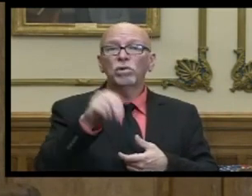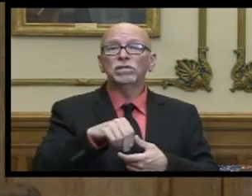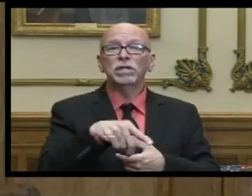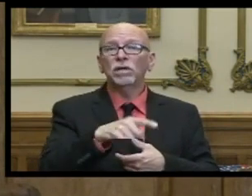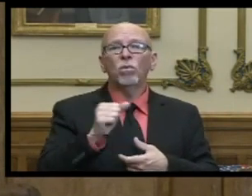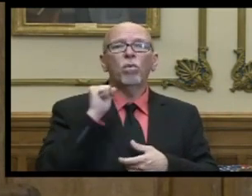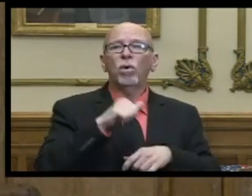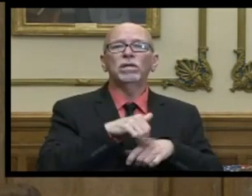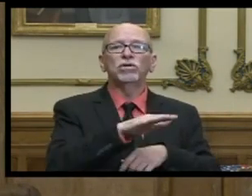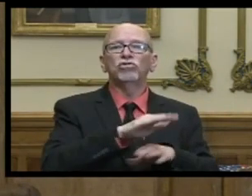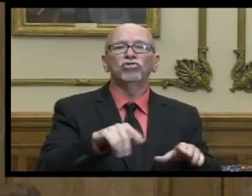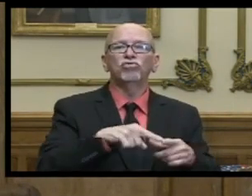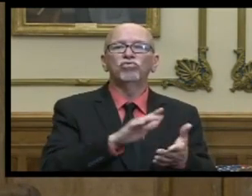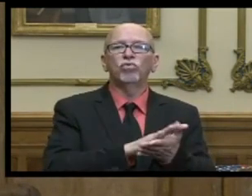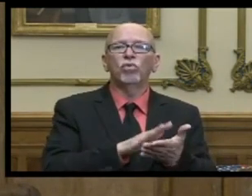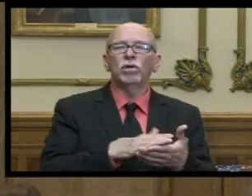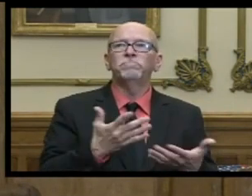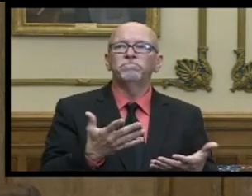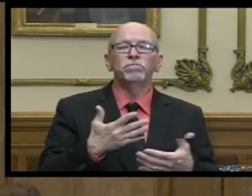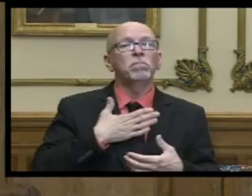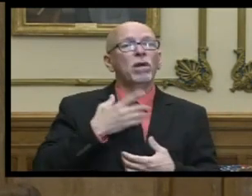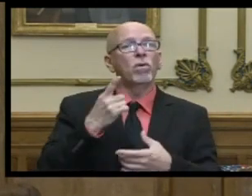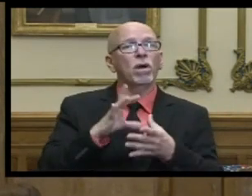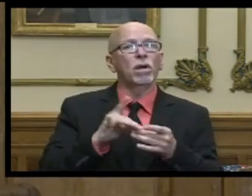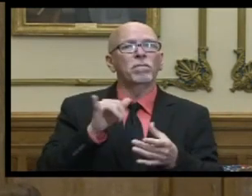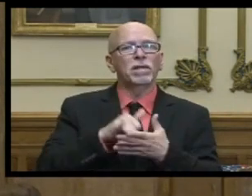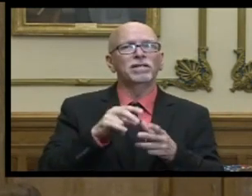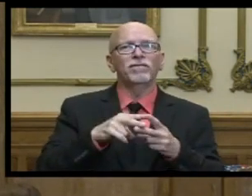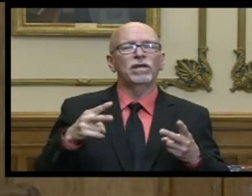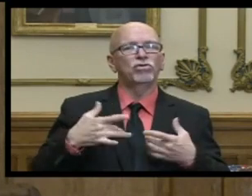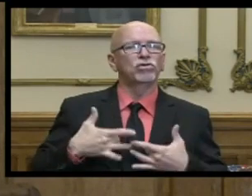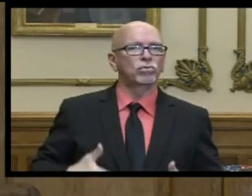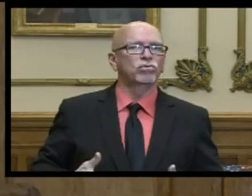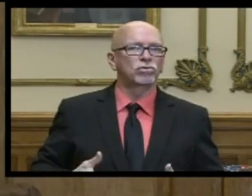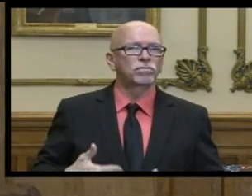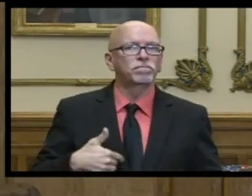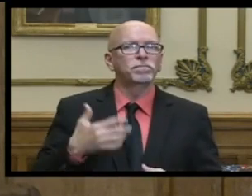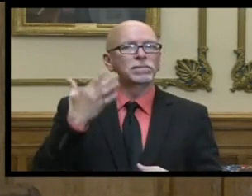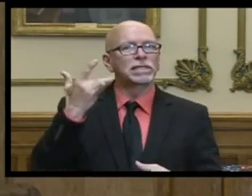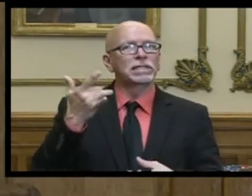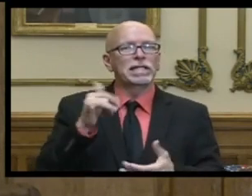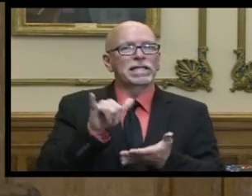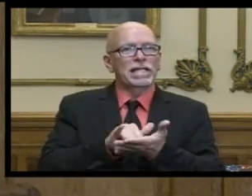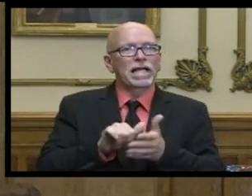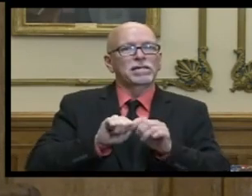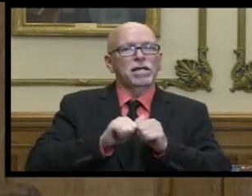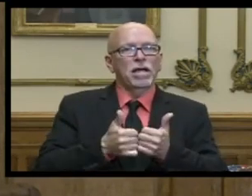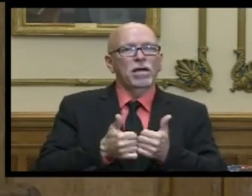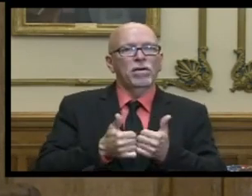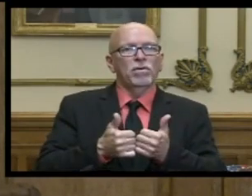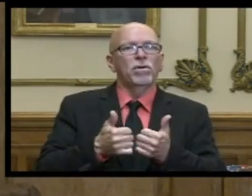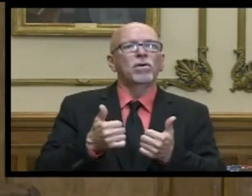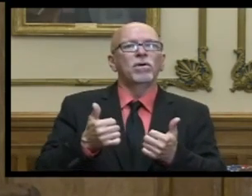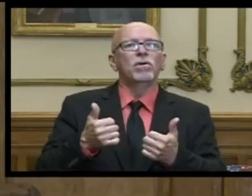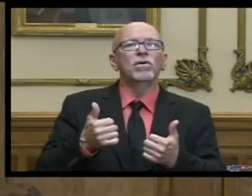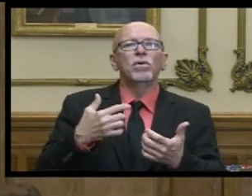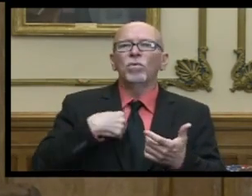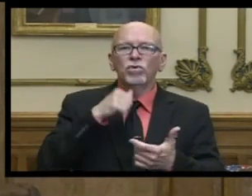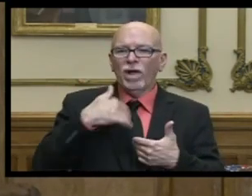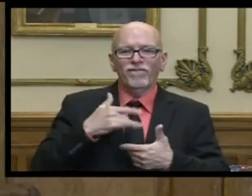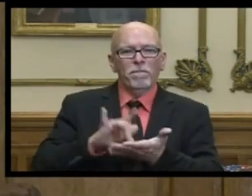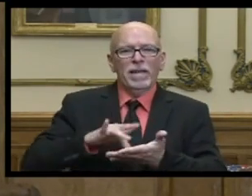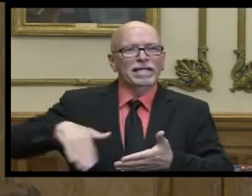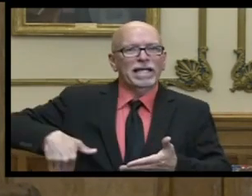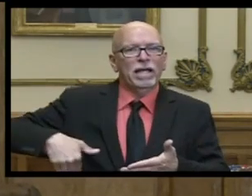their children to school and and my only comment is that's incredibly discouraging because that is the way we just we don't have the medications